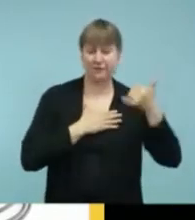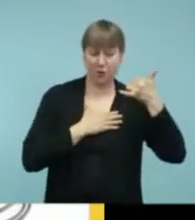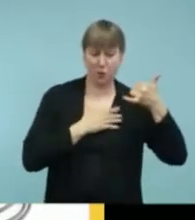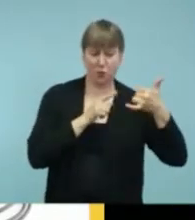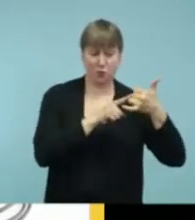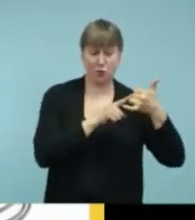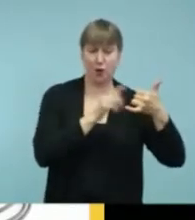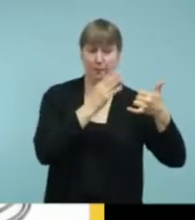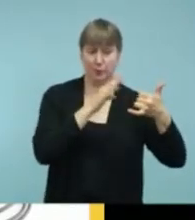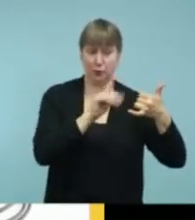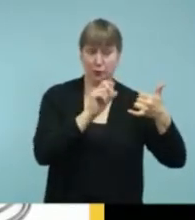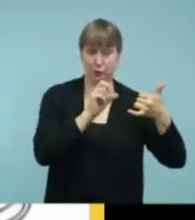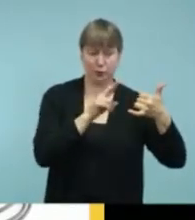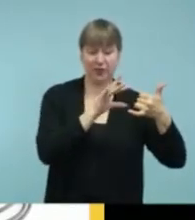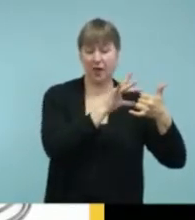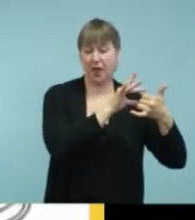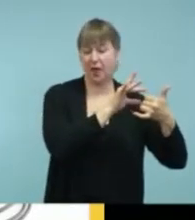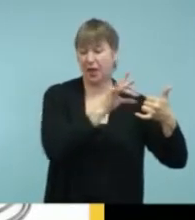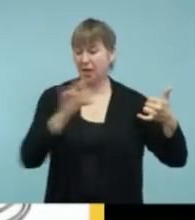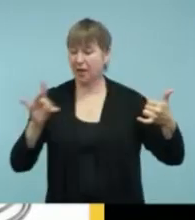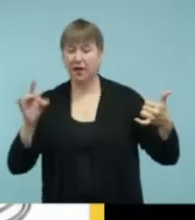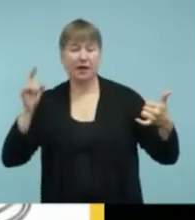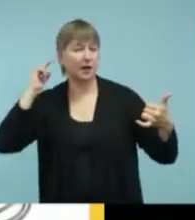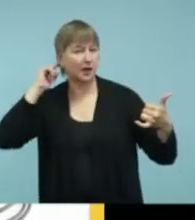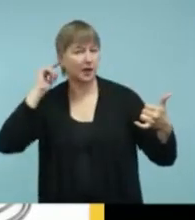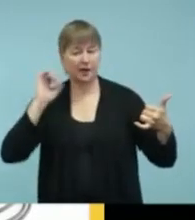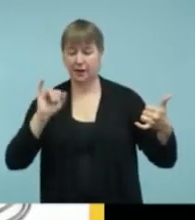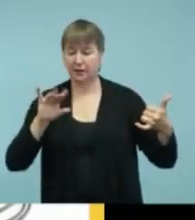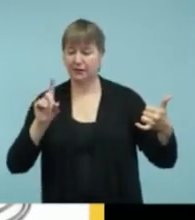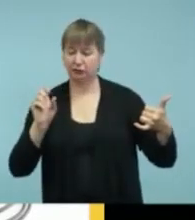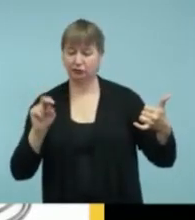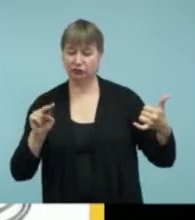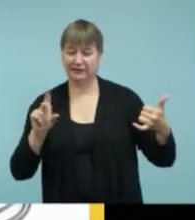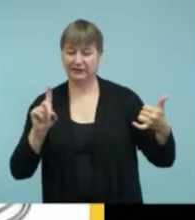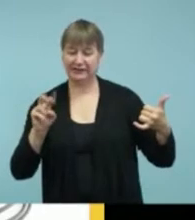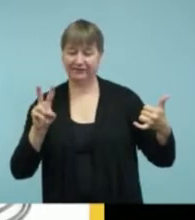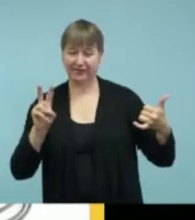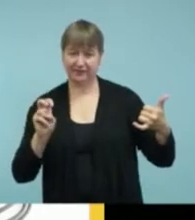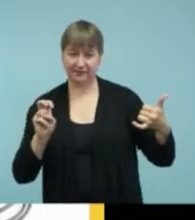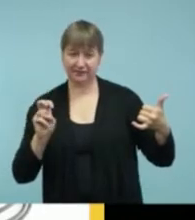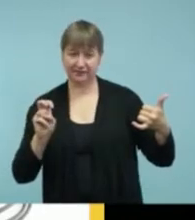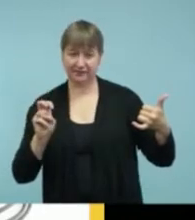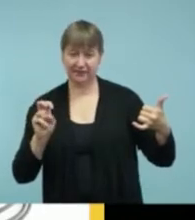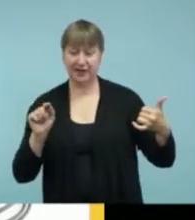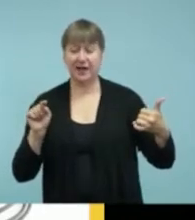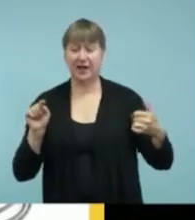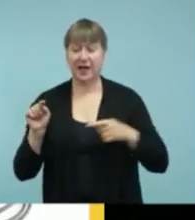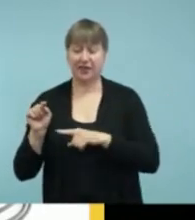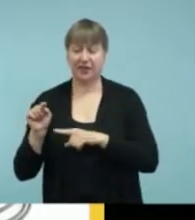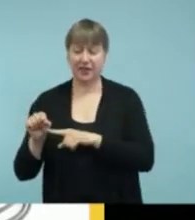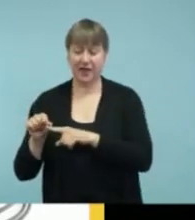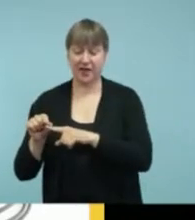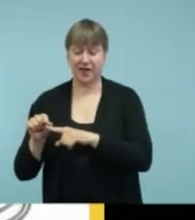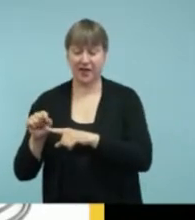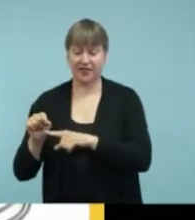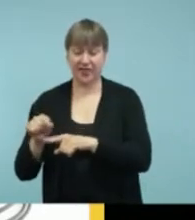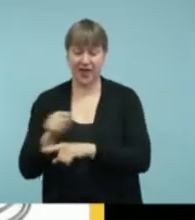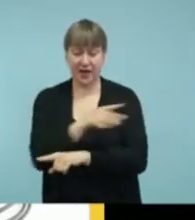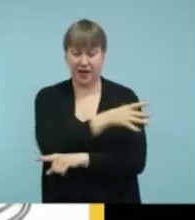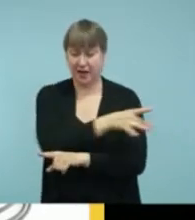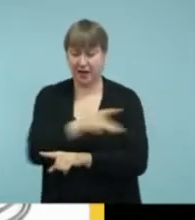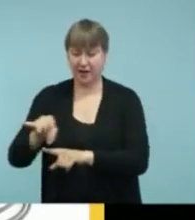to one of these induction devices. And then these devices would go up to my amplification